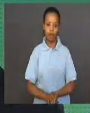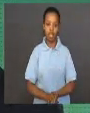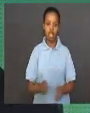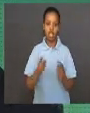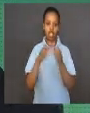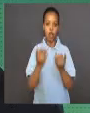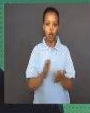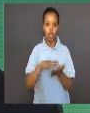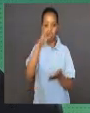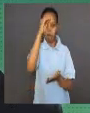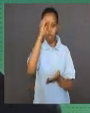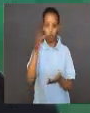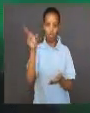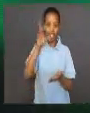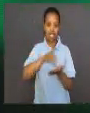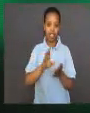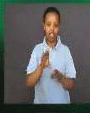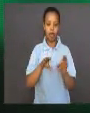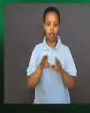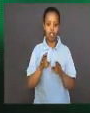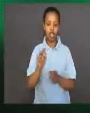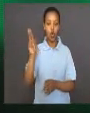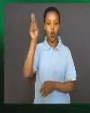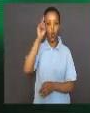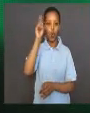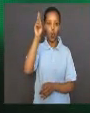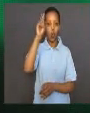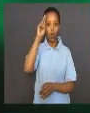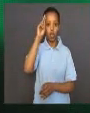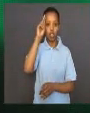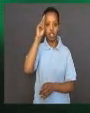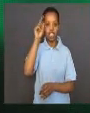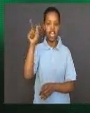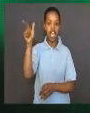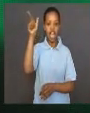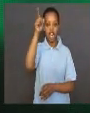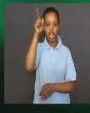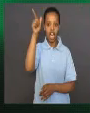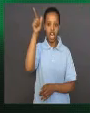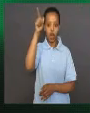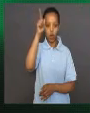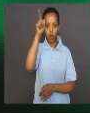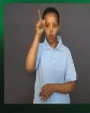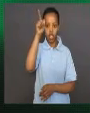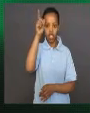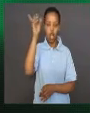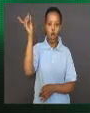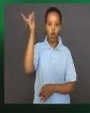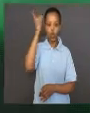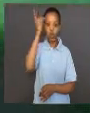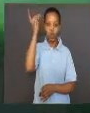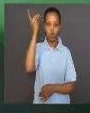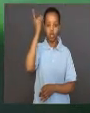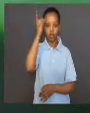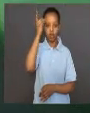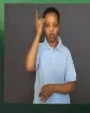we learned about Robert Hooke, Antoine van Leeuwenhoek, and René Dutrochet.